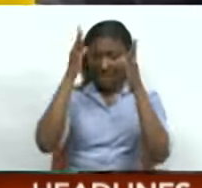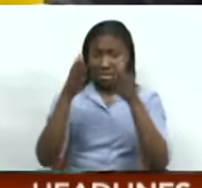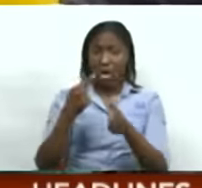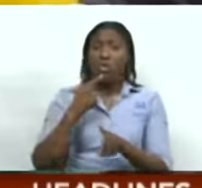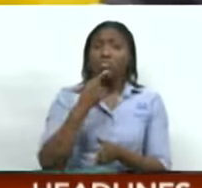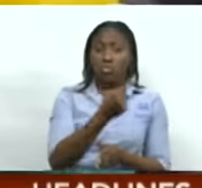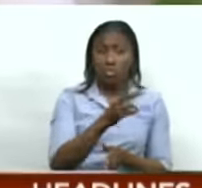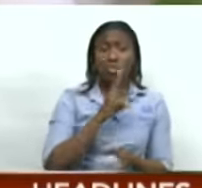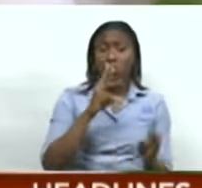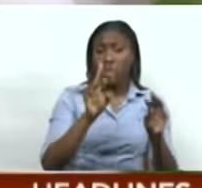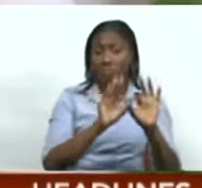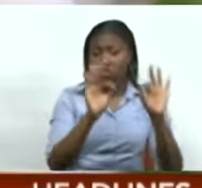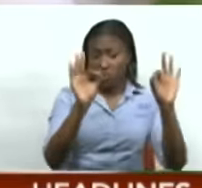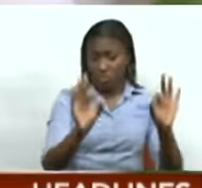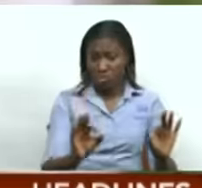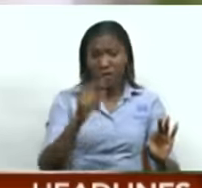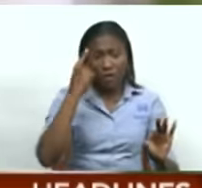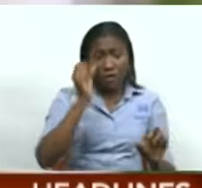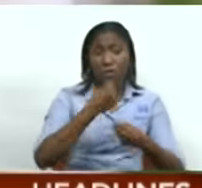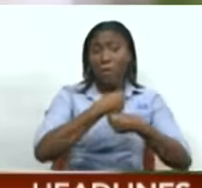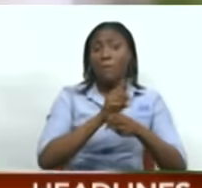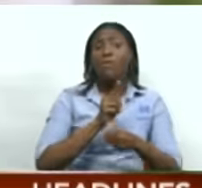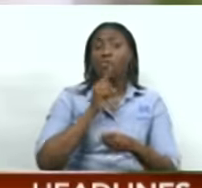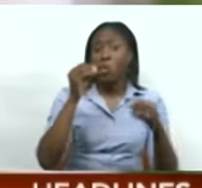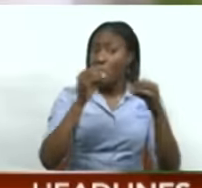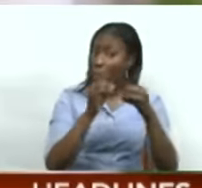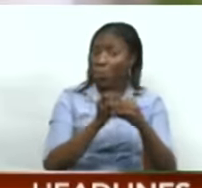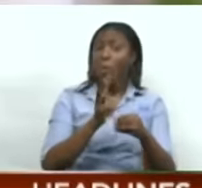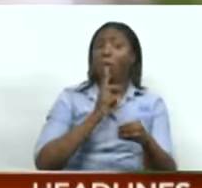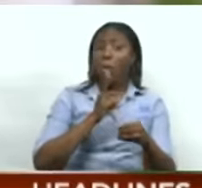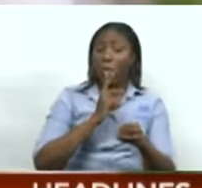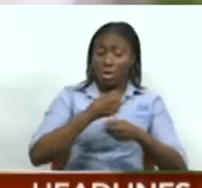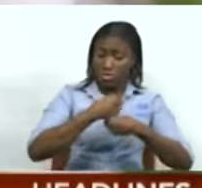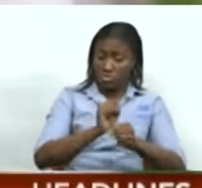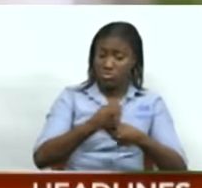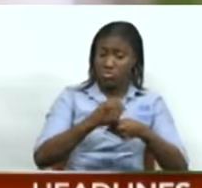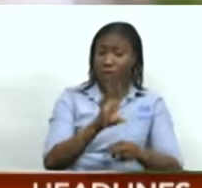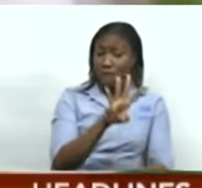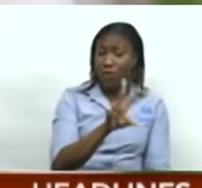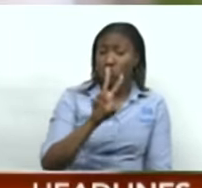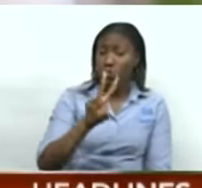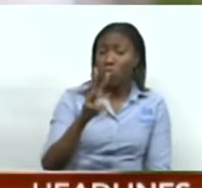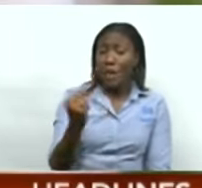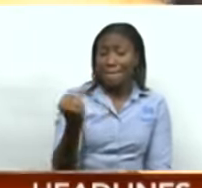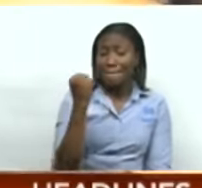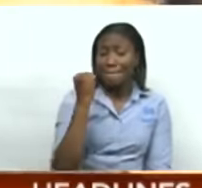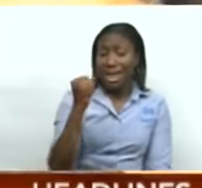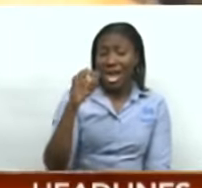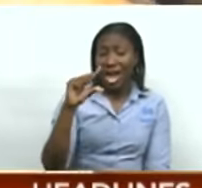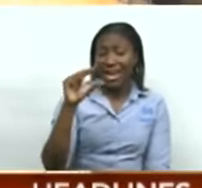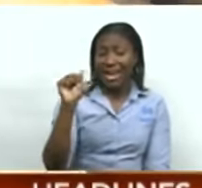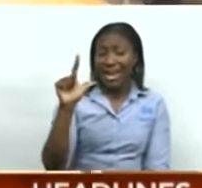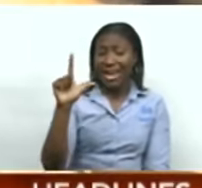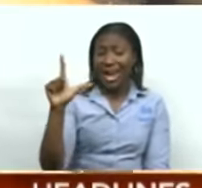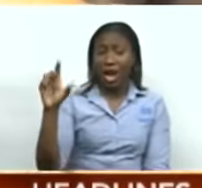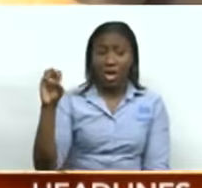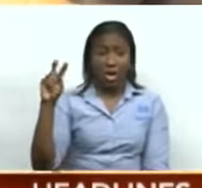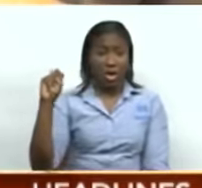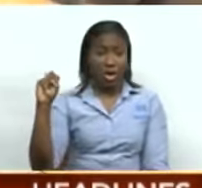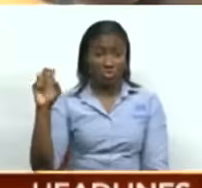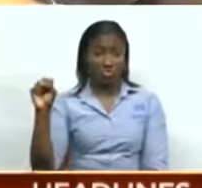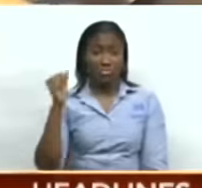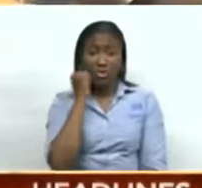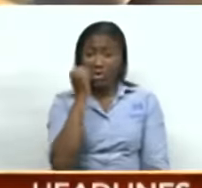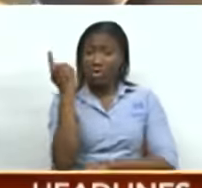Gonzalez to increase its production from 40 million gallons to 42 million gallons per day to meet the anticipated additional demand of